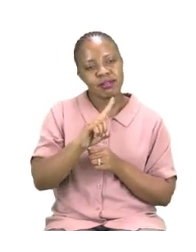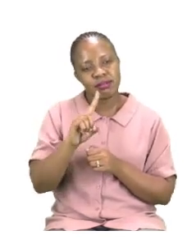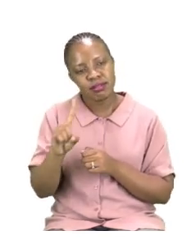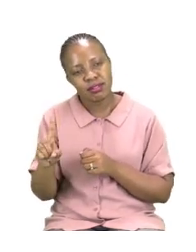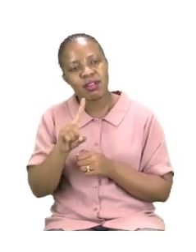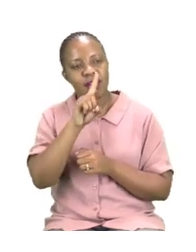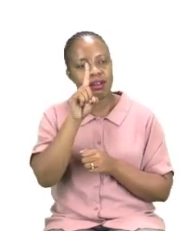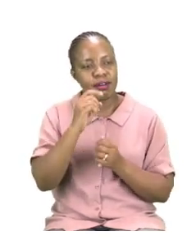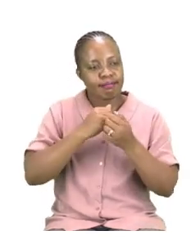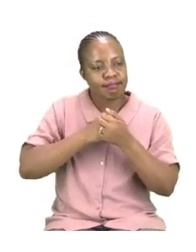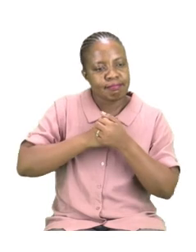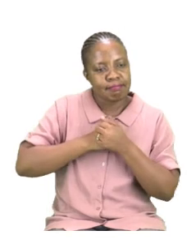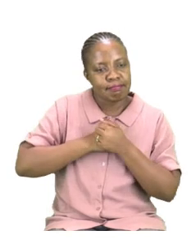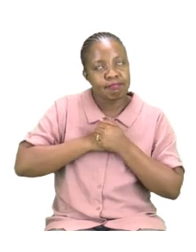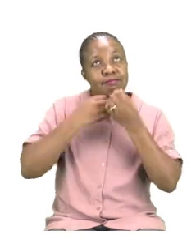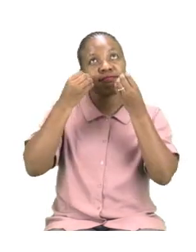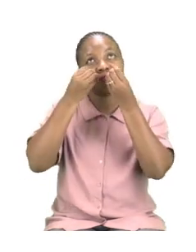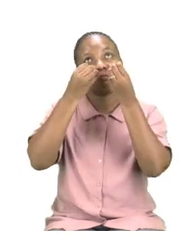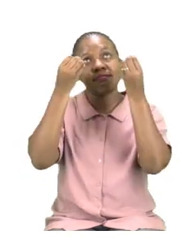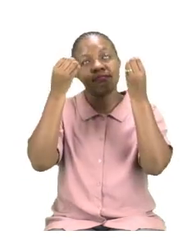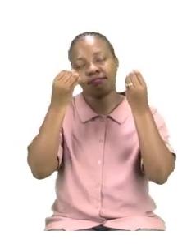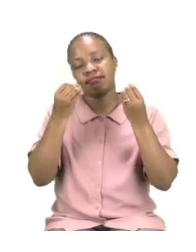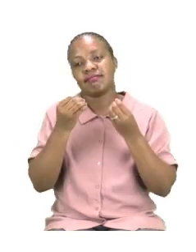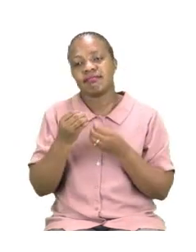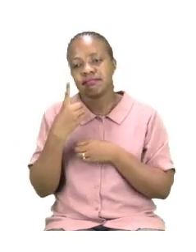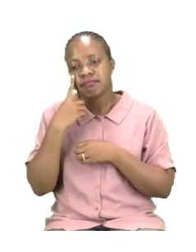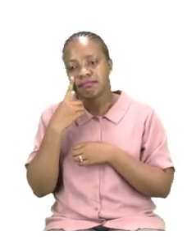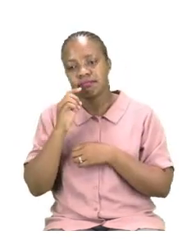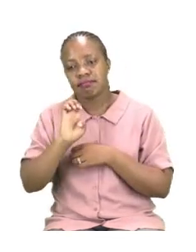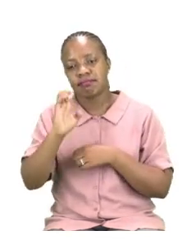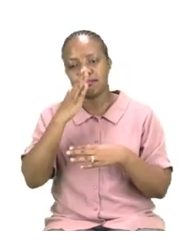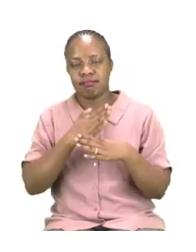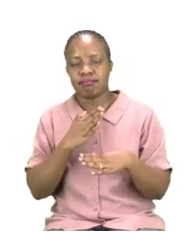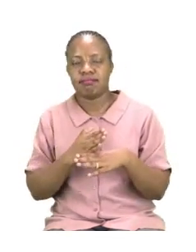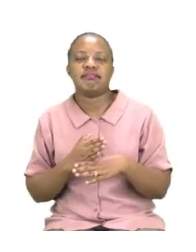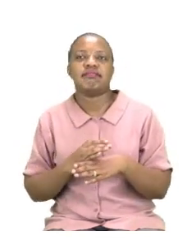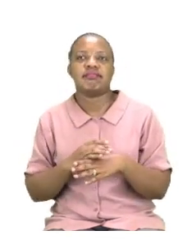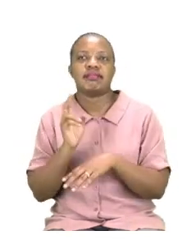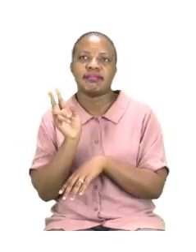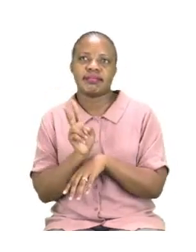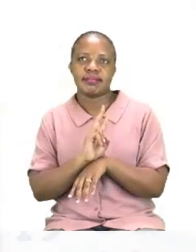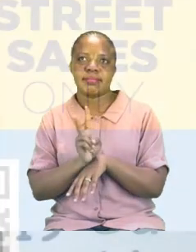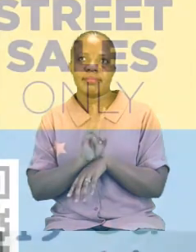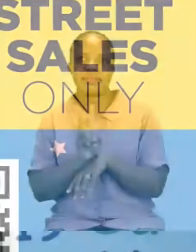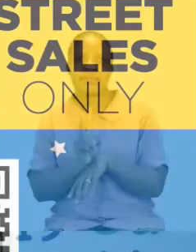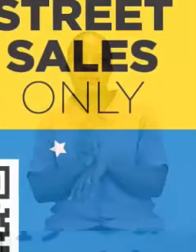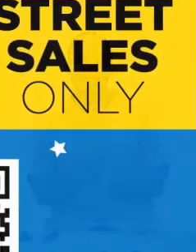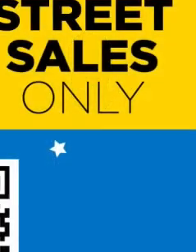check your work. We will see you just now after the short advert break.